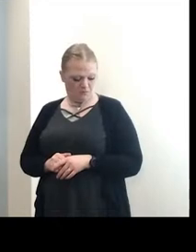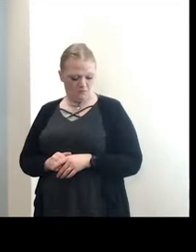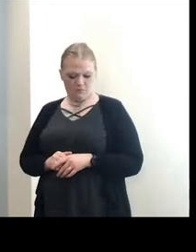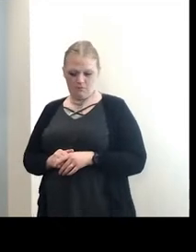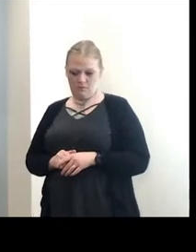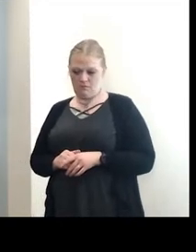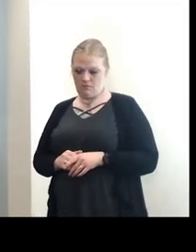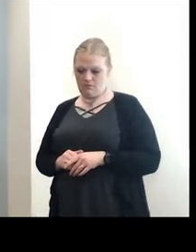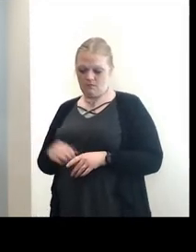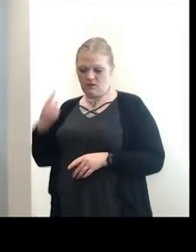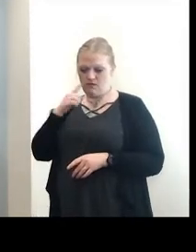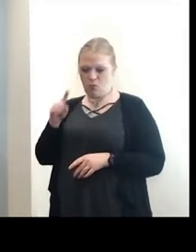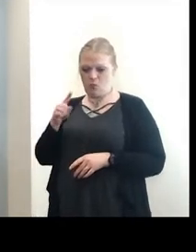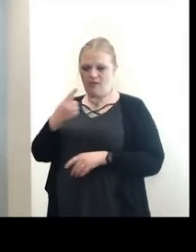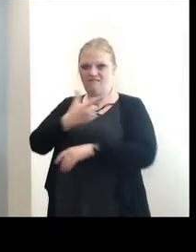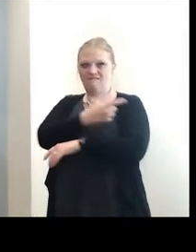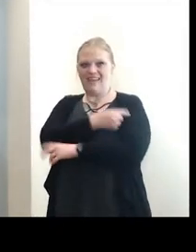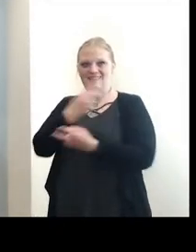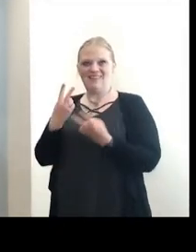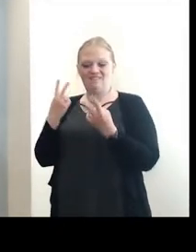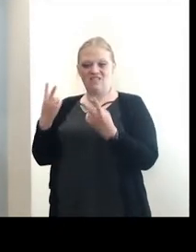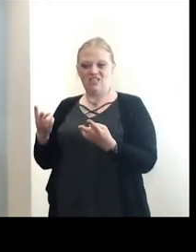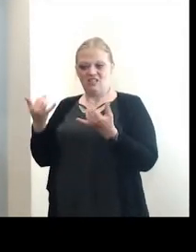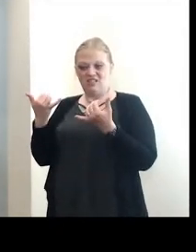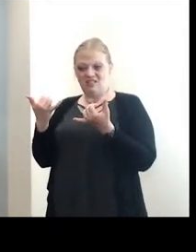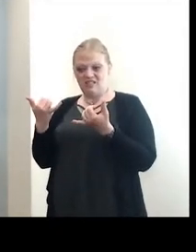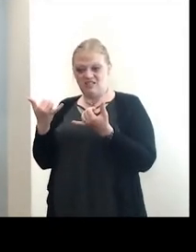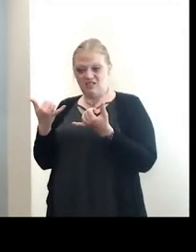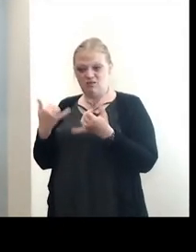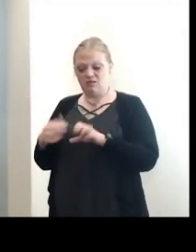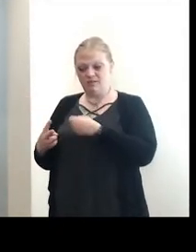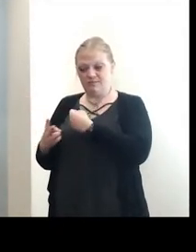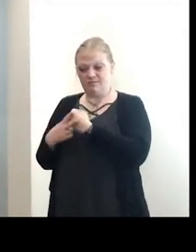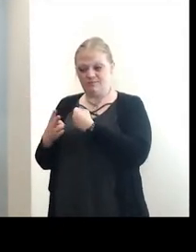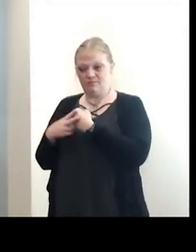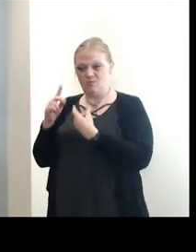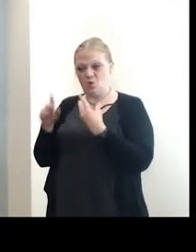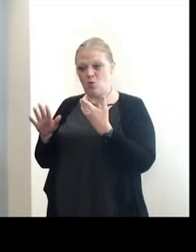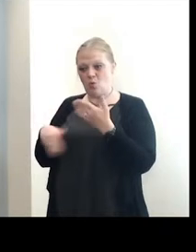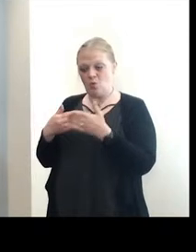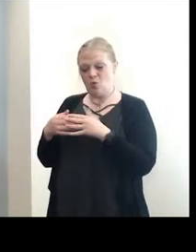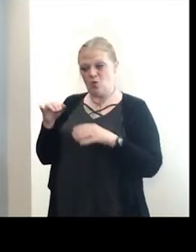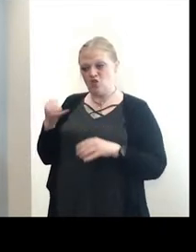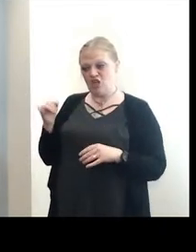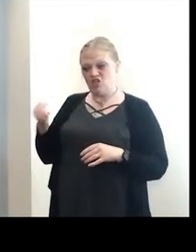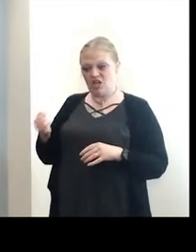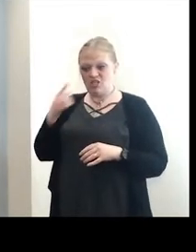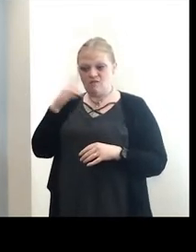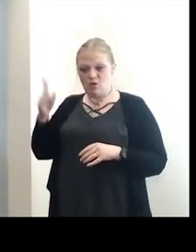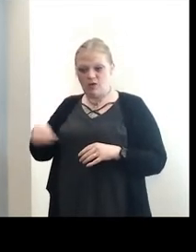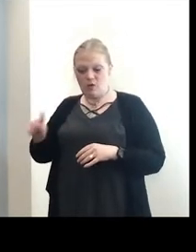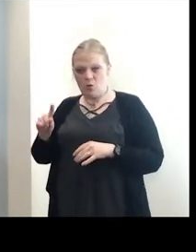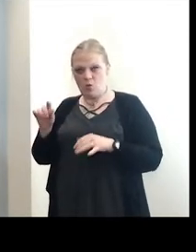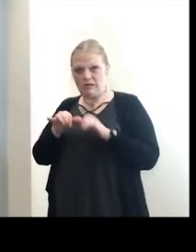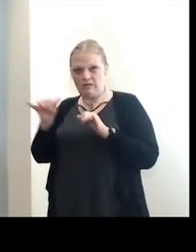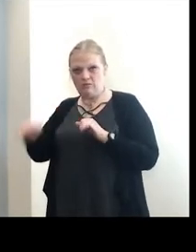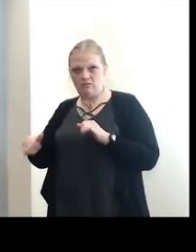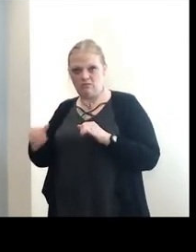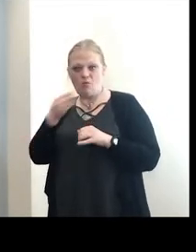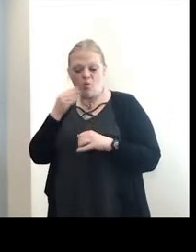Regarding the vaccine visit, are you still reserving all of your Johnson & Johnson supply only for those who are homebound?